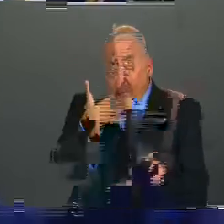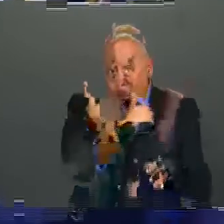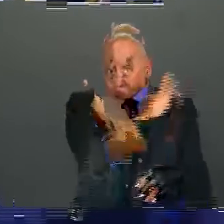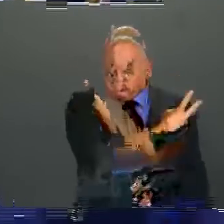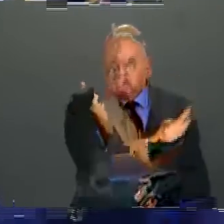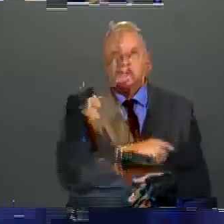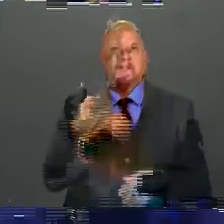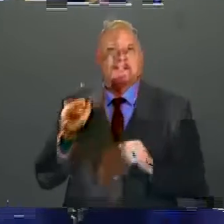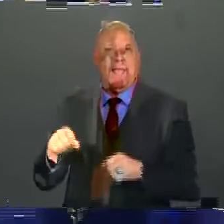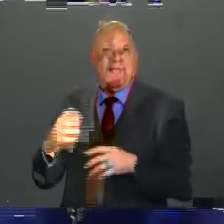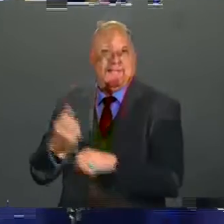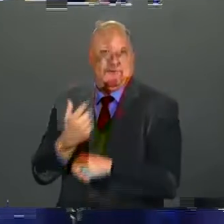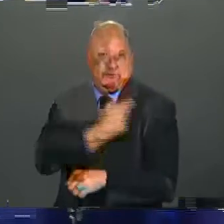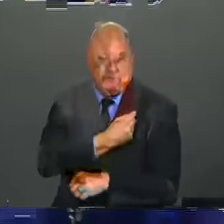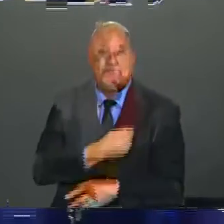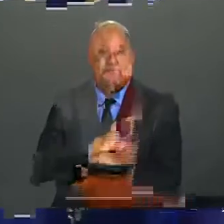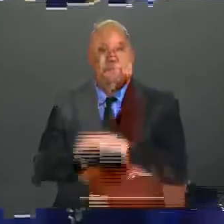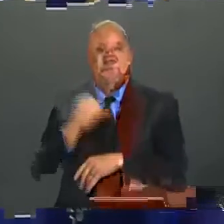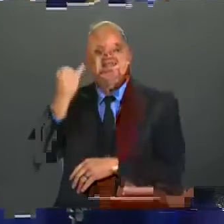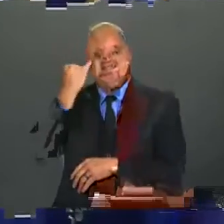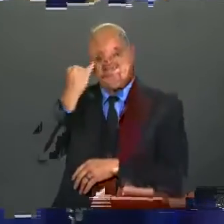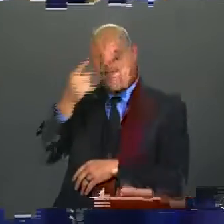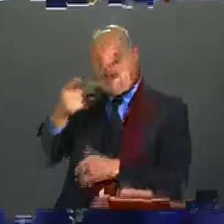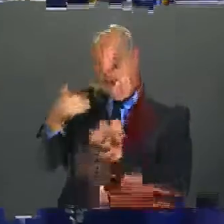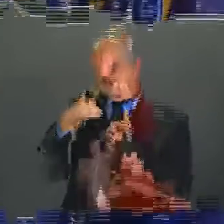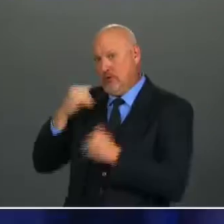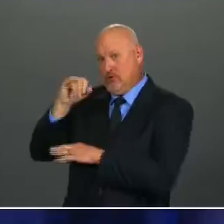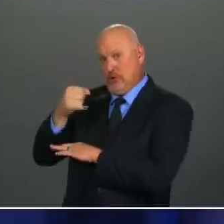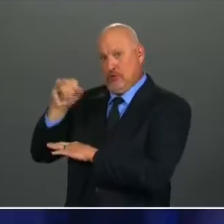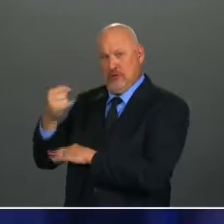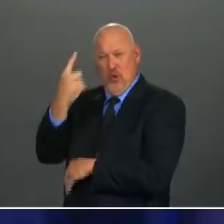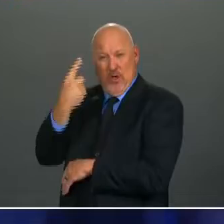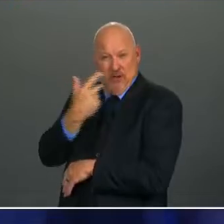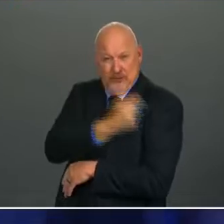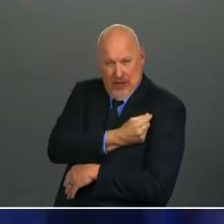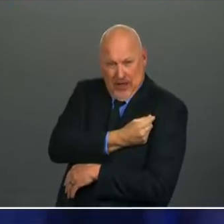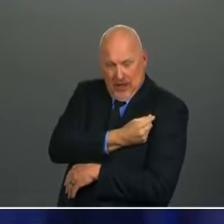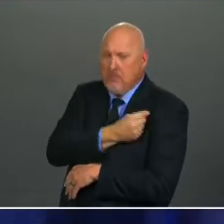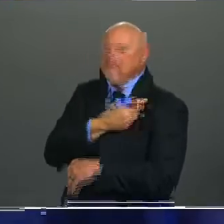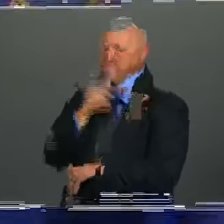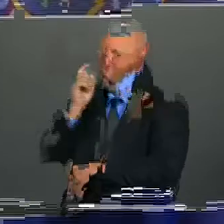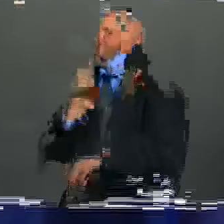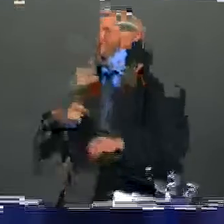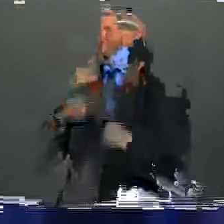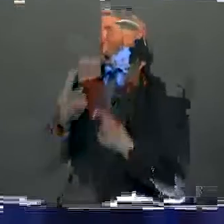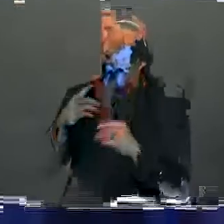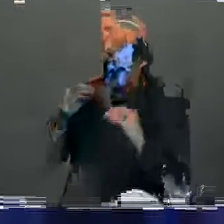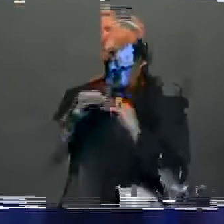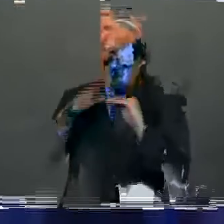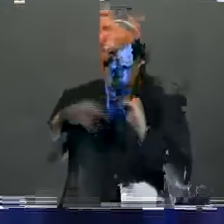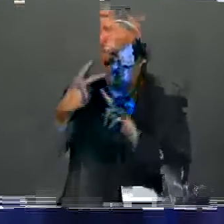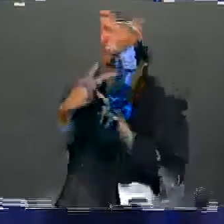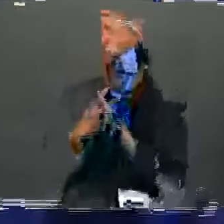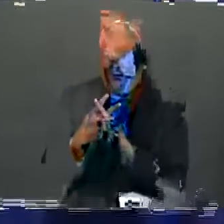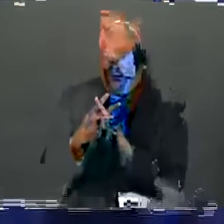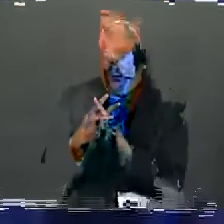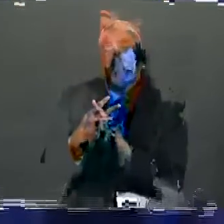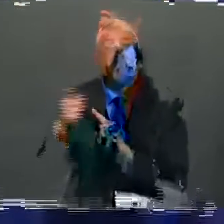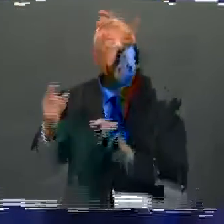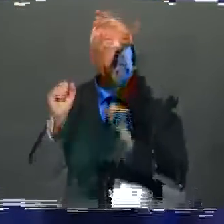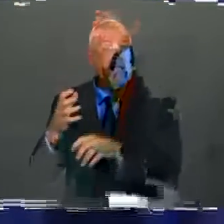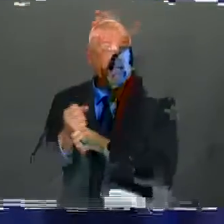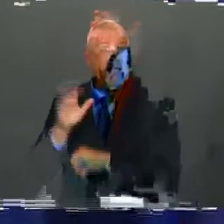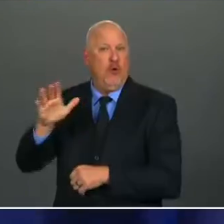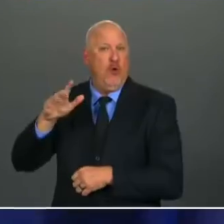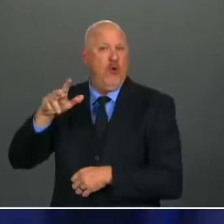We add Utah to that list, again, starting tomorrow. If the CDC and the FDA make a decision, obviously that won't be